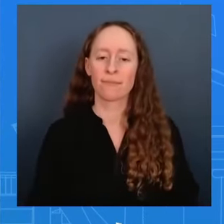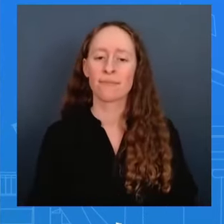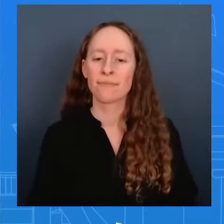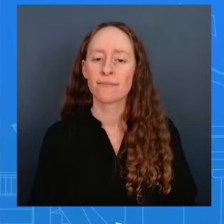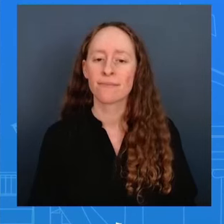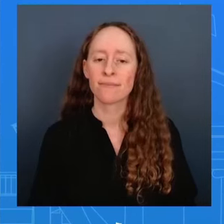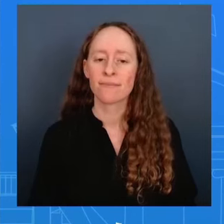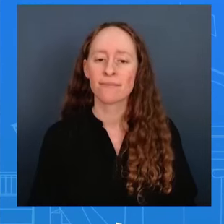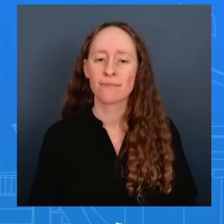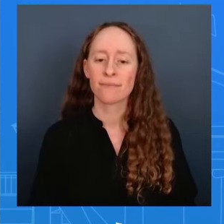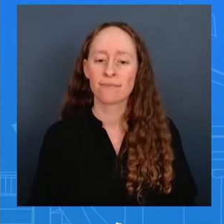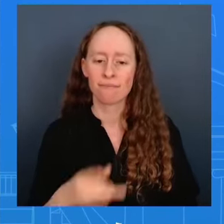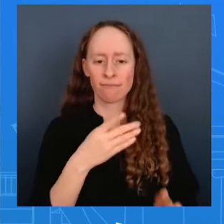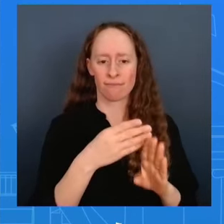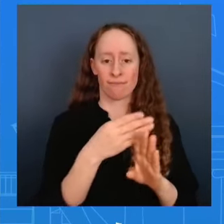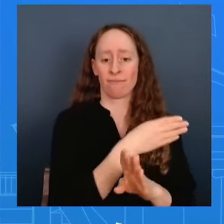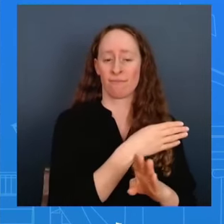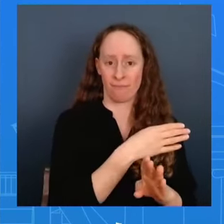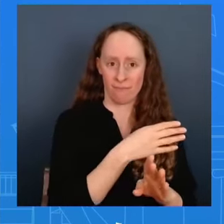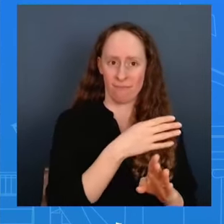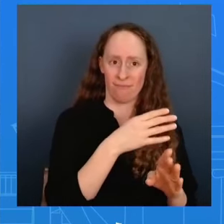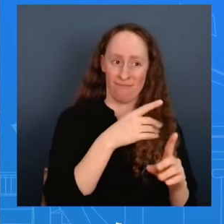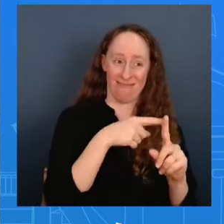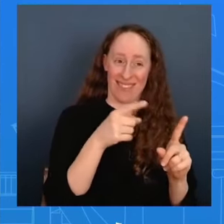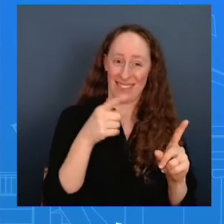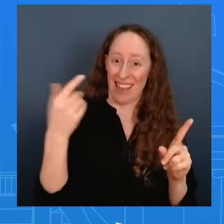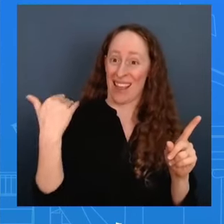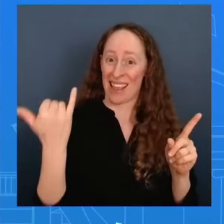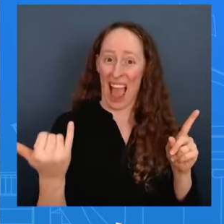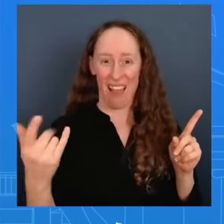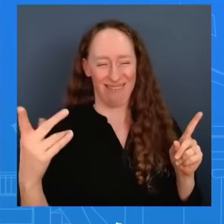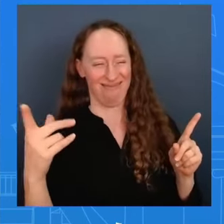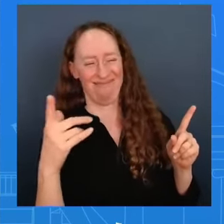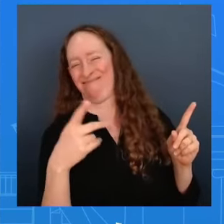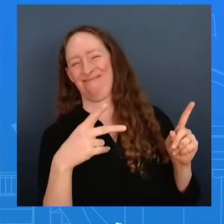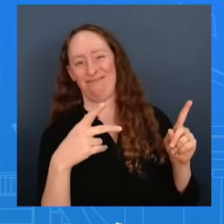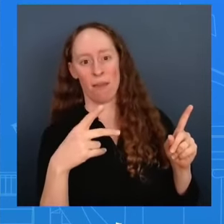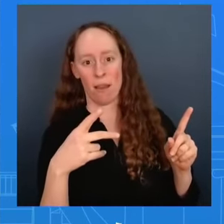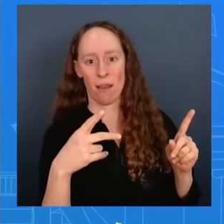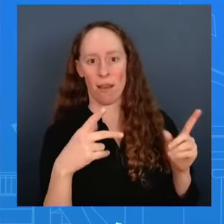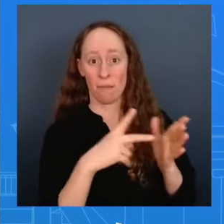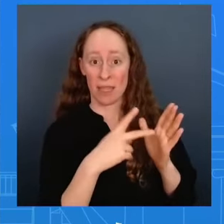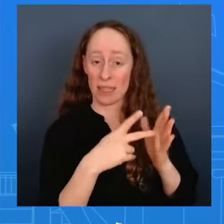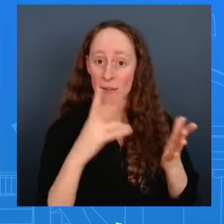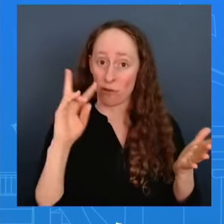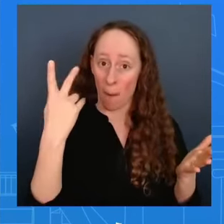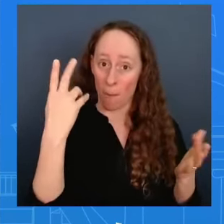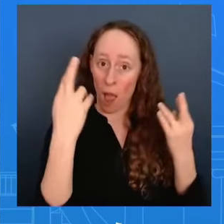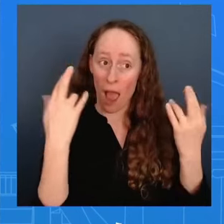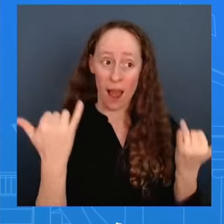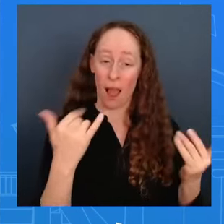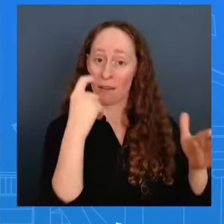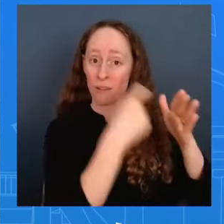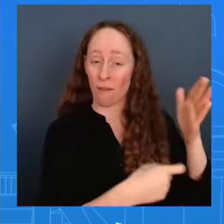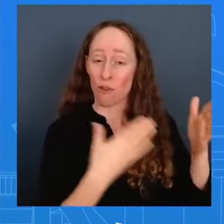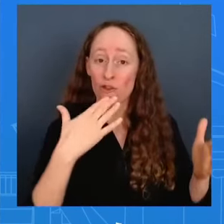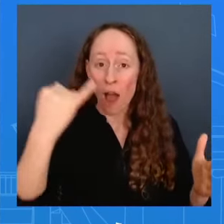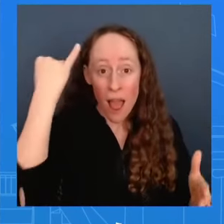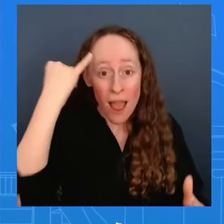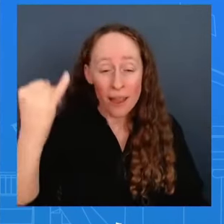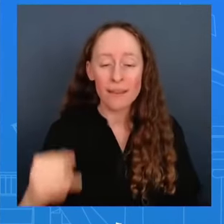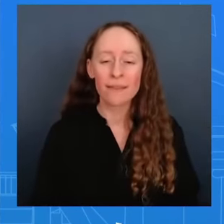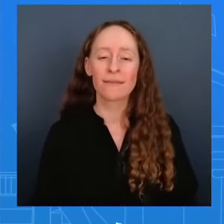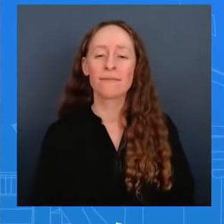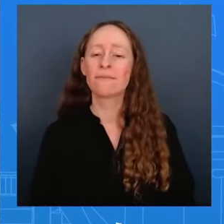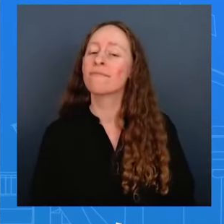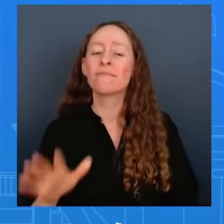i think you have to separate out the tool itself and perhaps how it's being used and whether